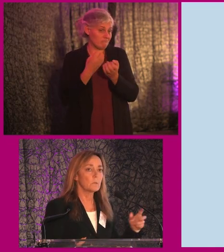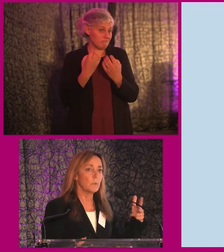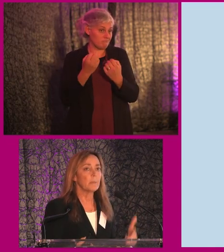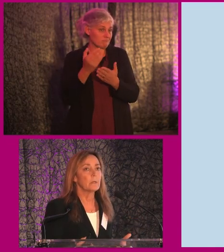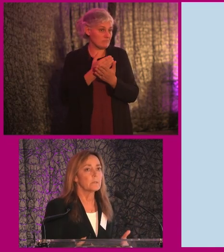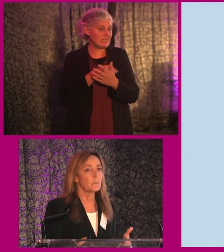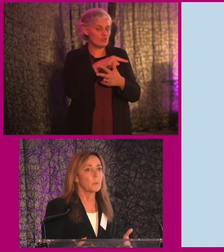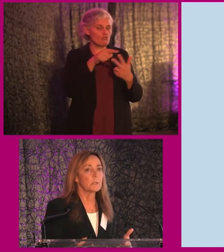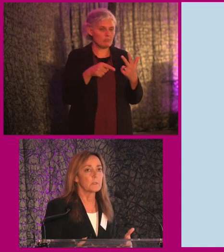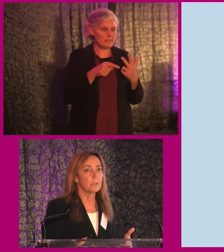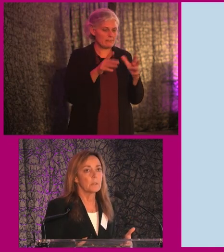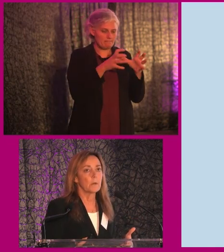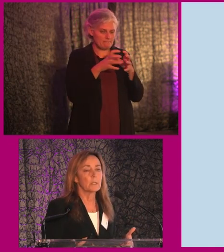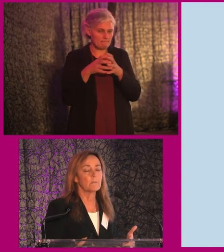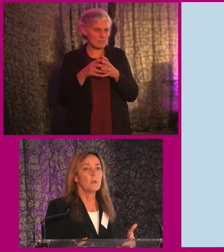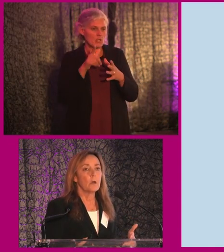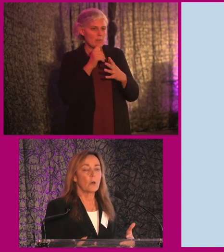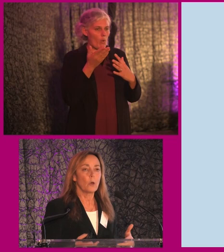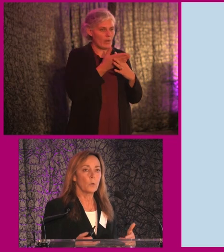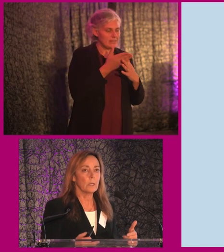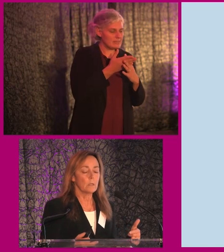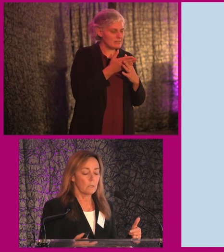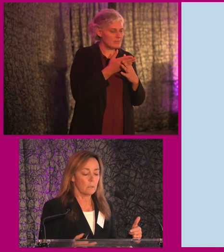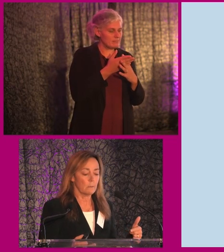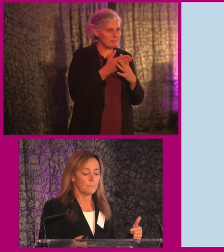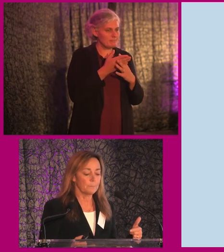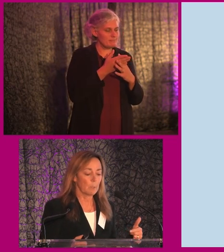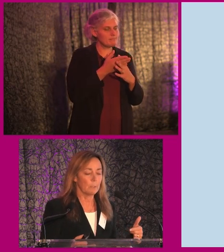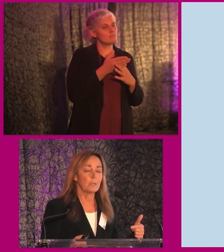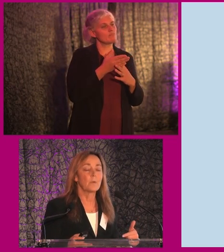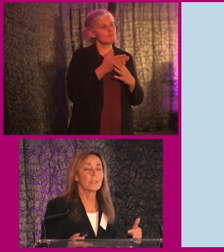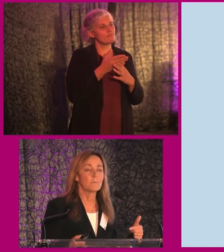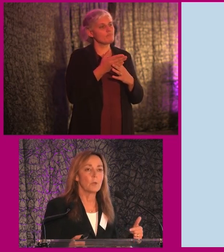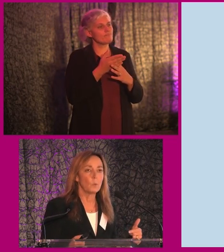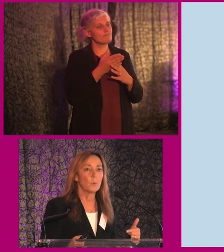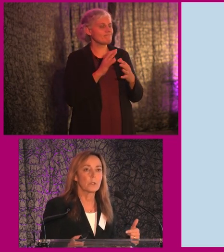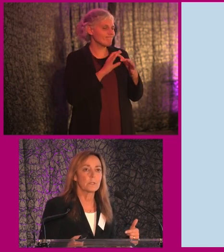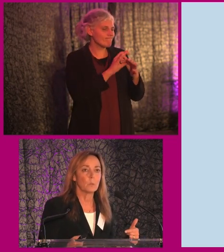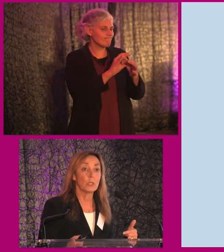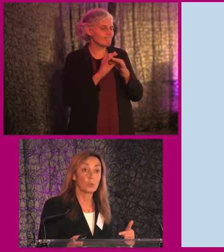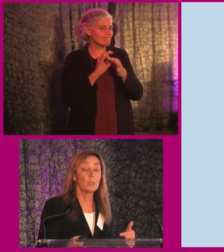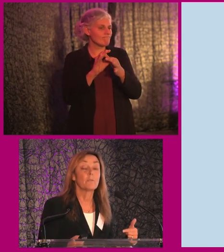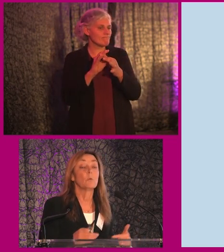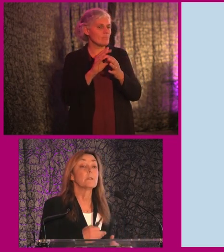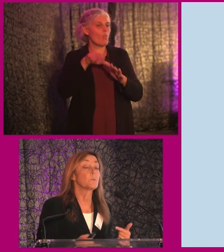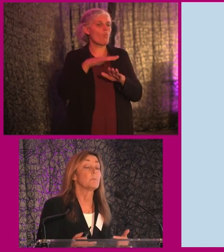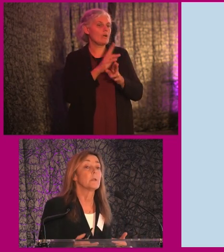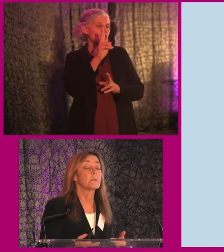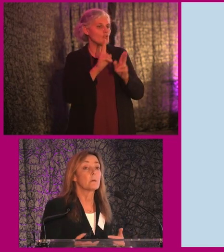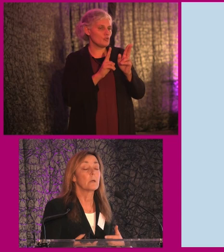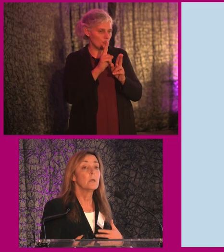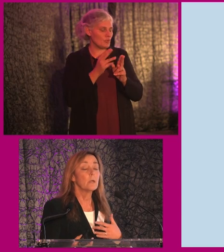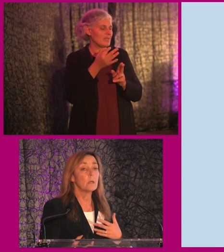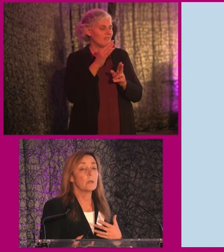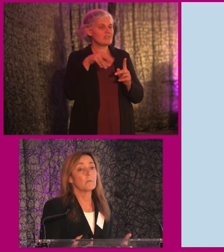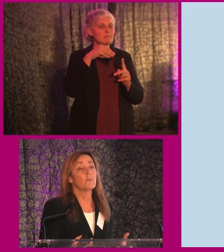these three pillars of the Web Accessibility Directive are only, well, the directive only works the way it should if all these three pillars